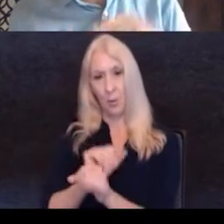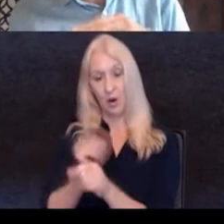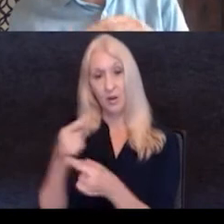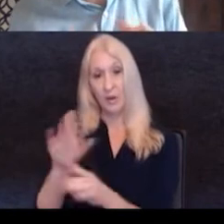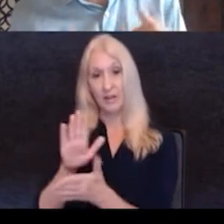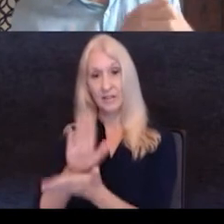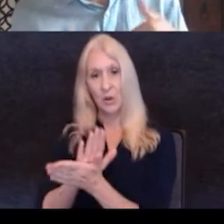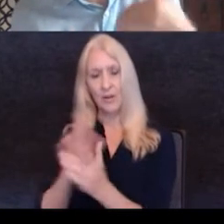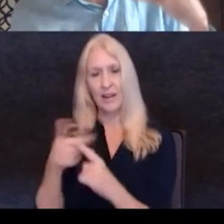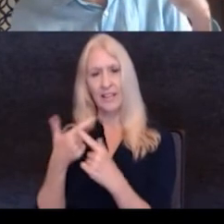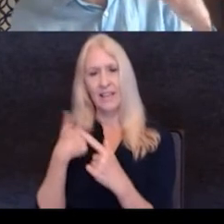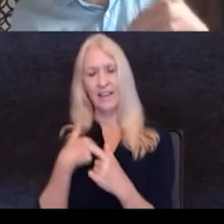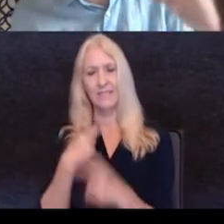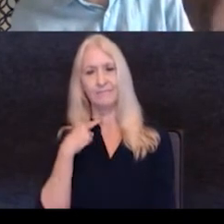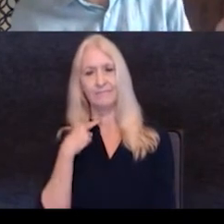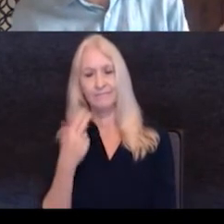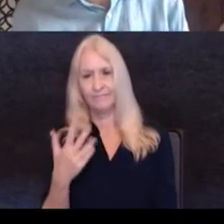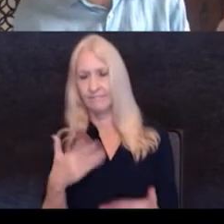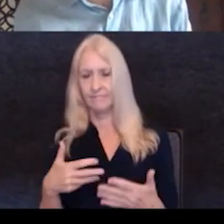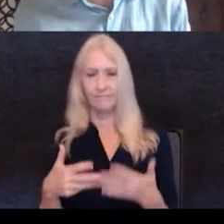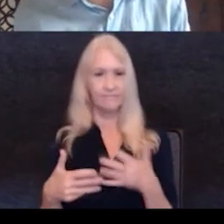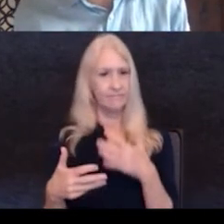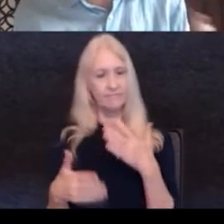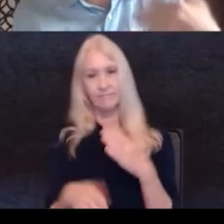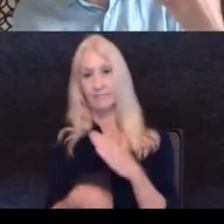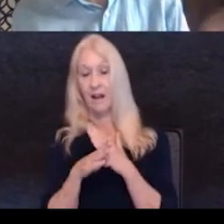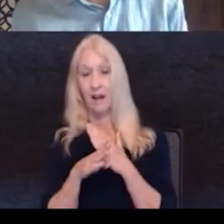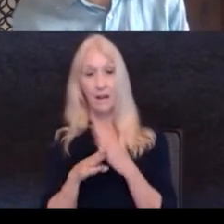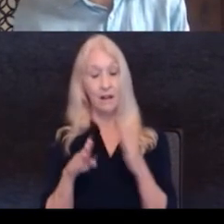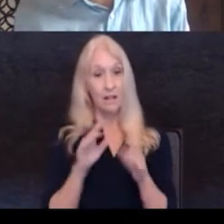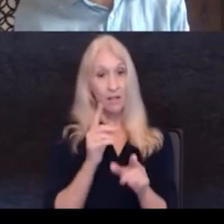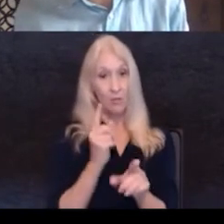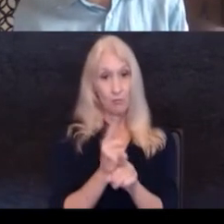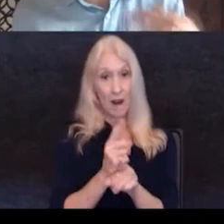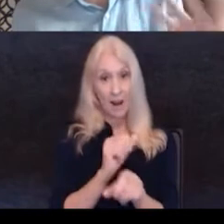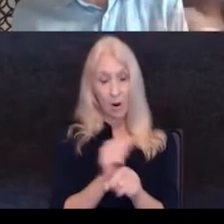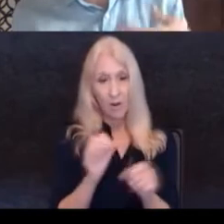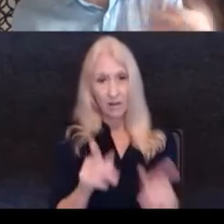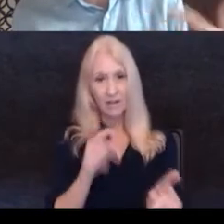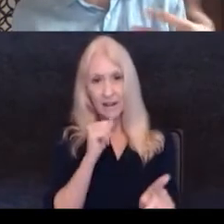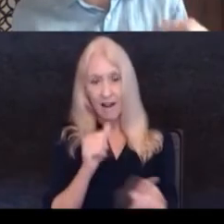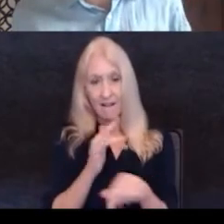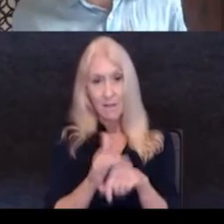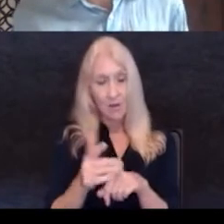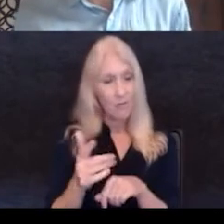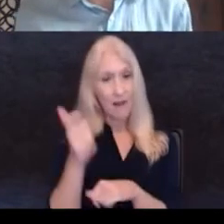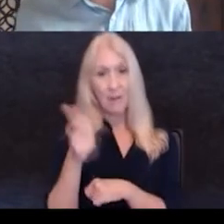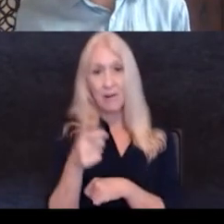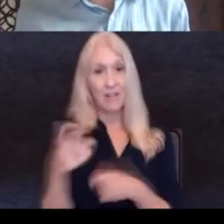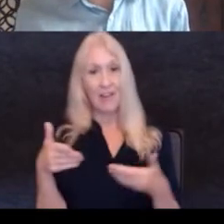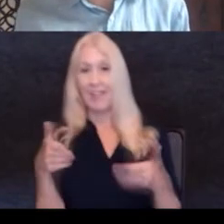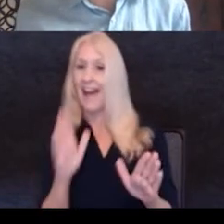kind of hit a roadblock, um, if the right work opportunity doesn't present itself where they're really allowed to kind of